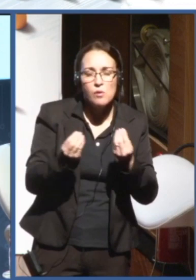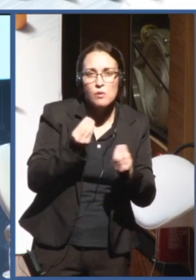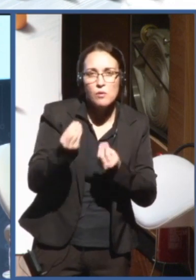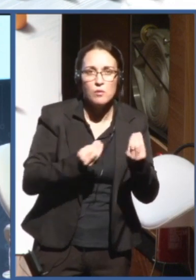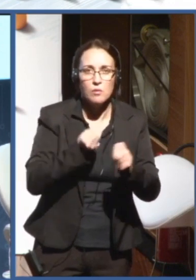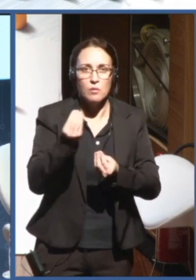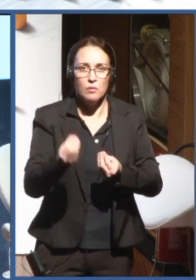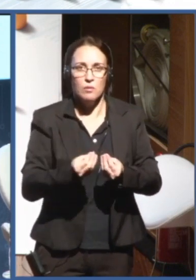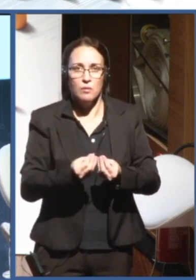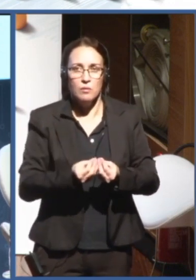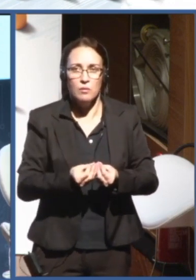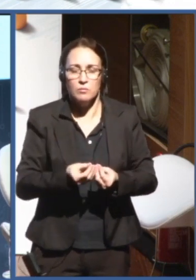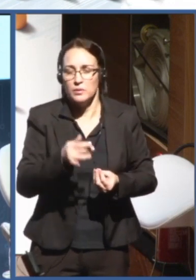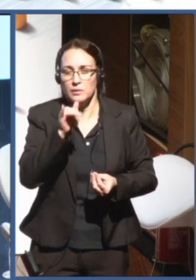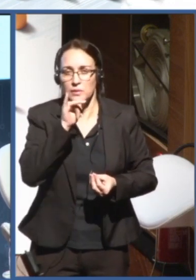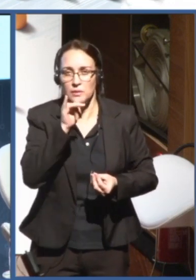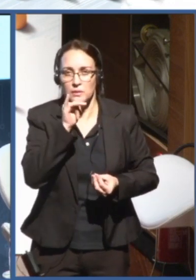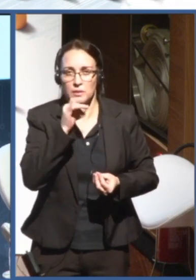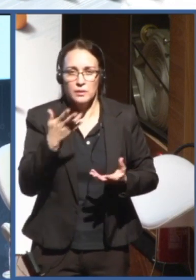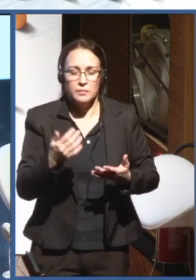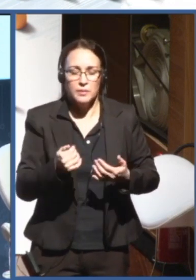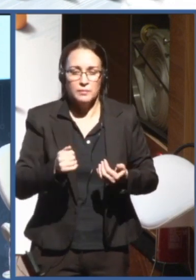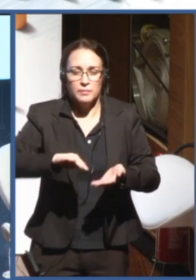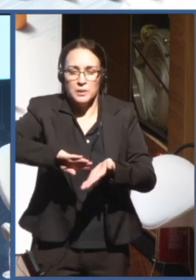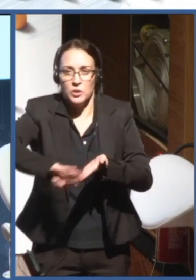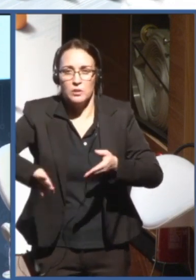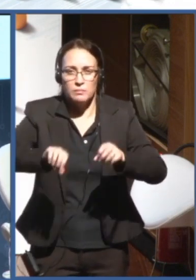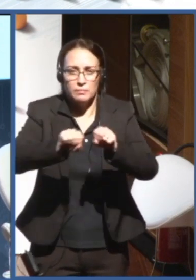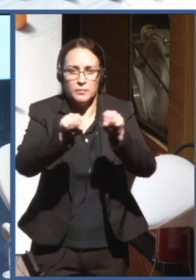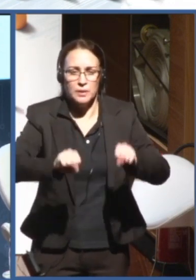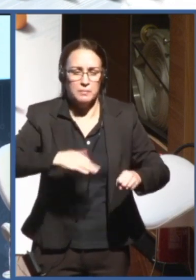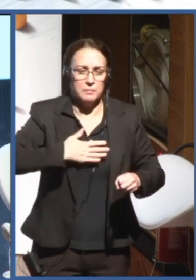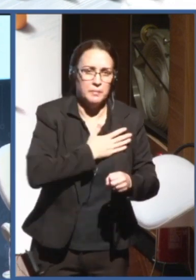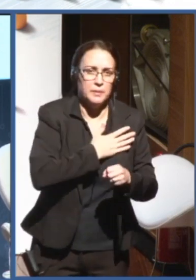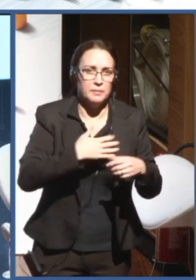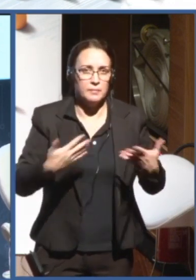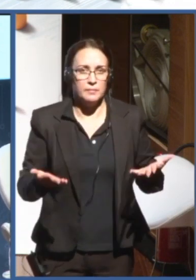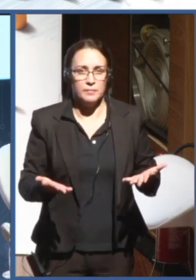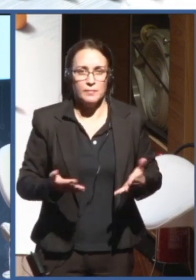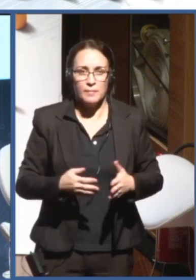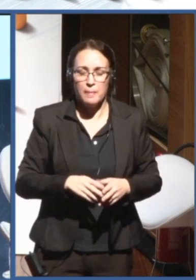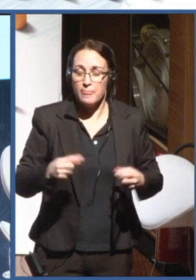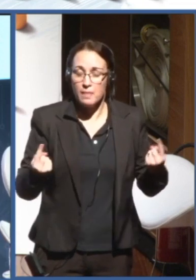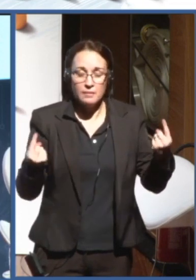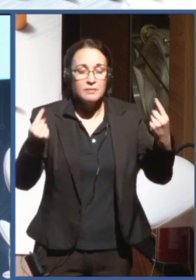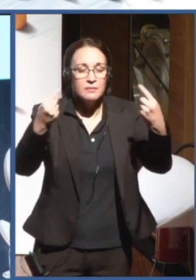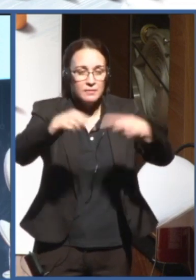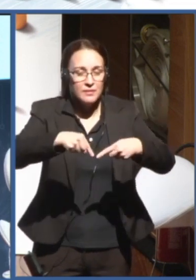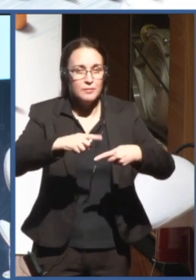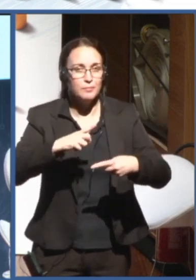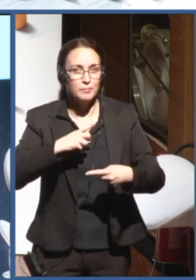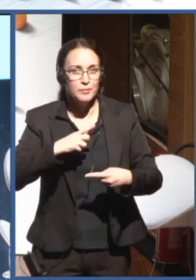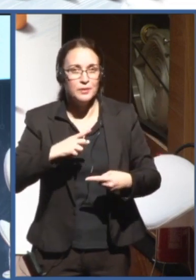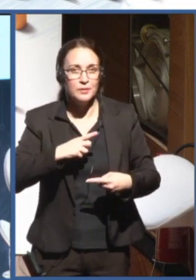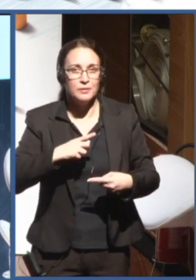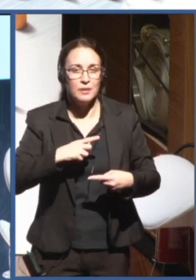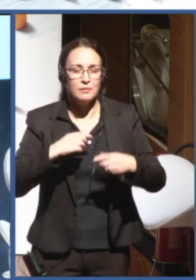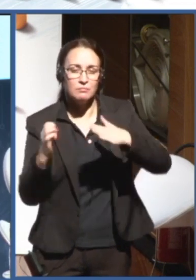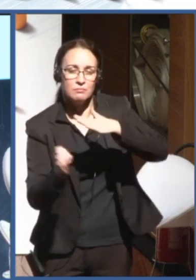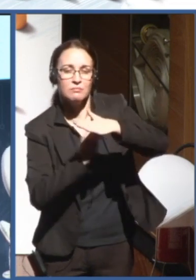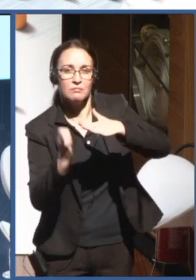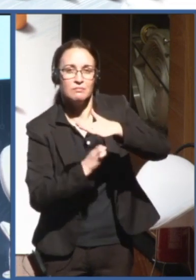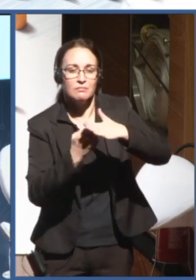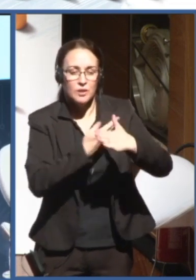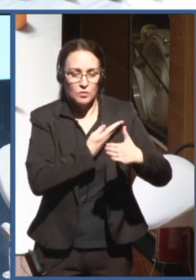systems. This is an existential challenge for companies and for governments. And the failure to address